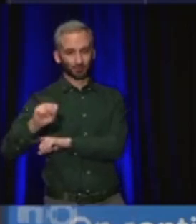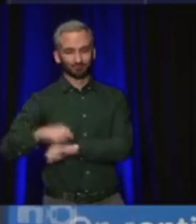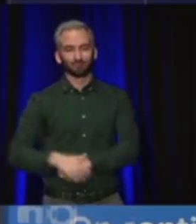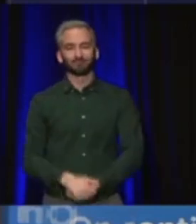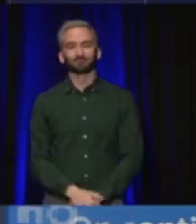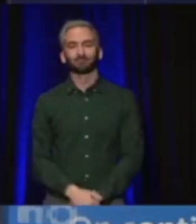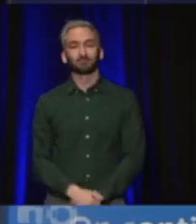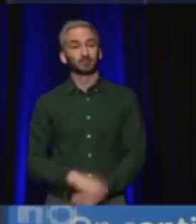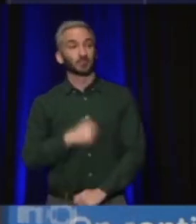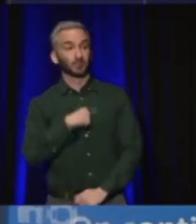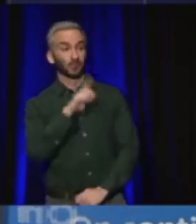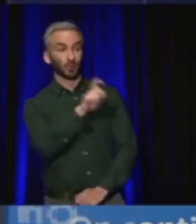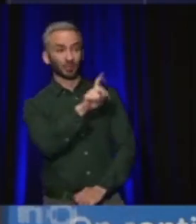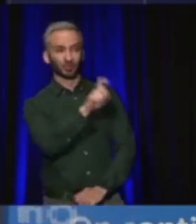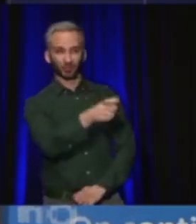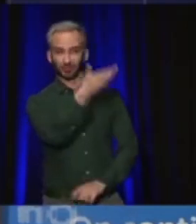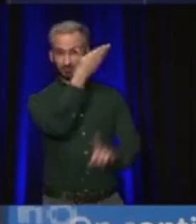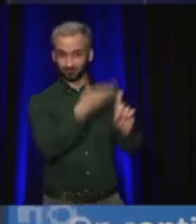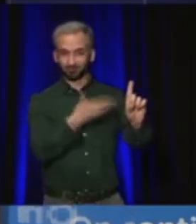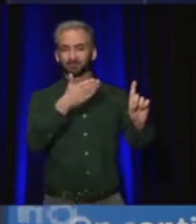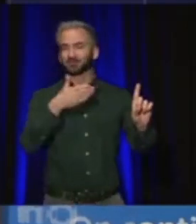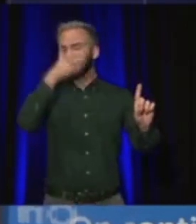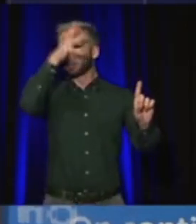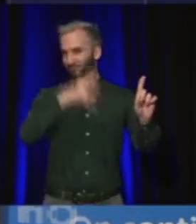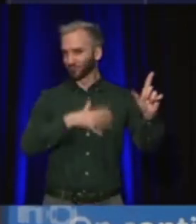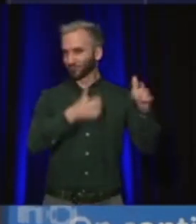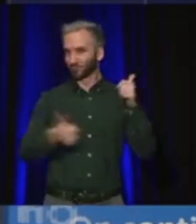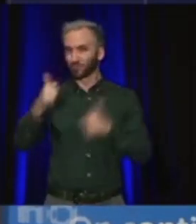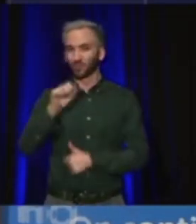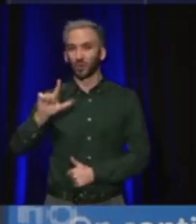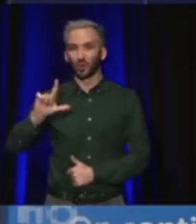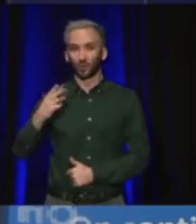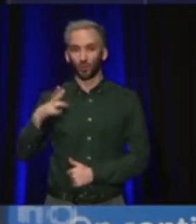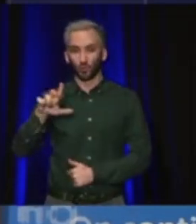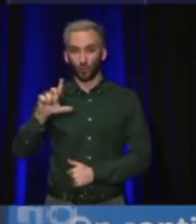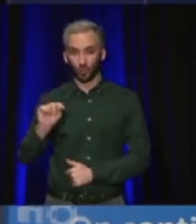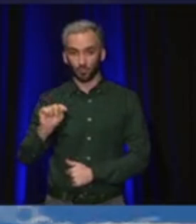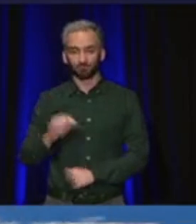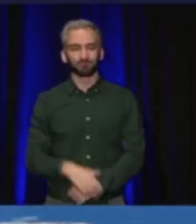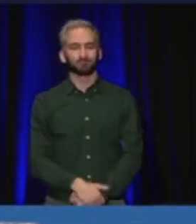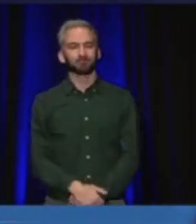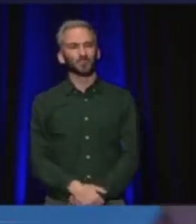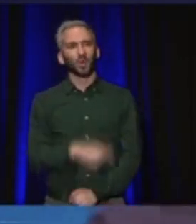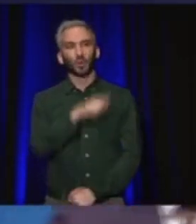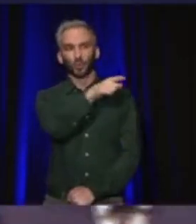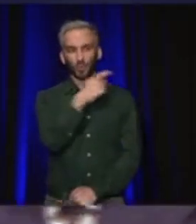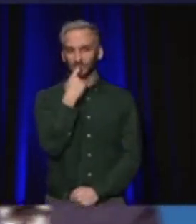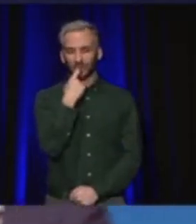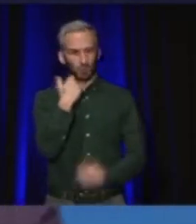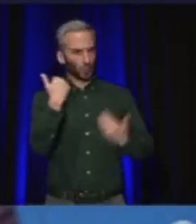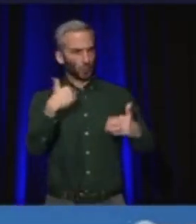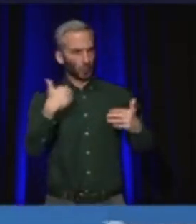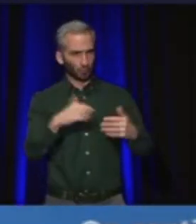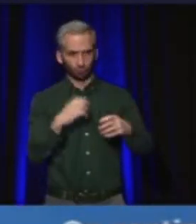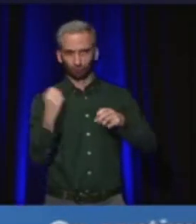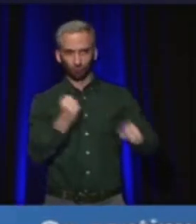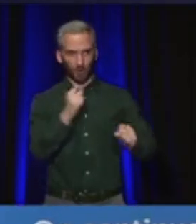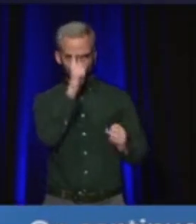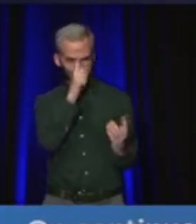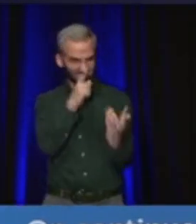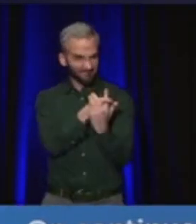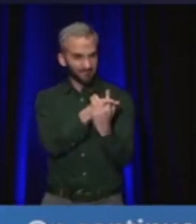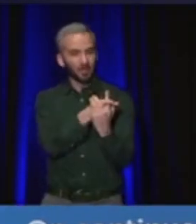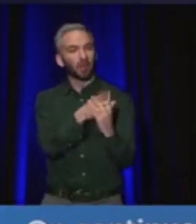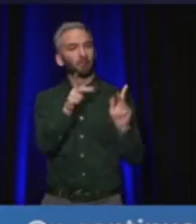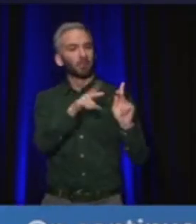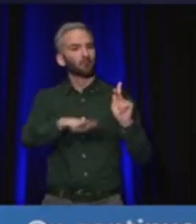Yes, my question is for Monsieur Legault. You had a very strong message for the unvaccinated and I just wanted